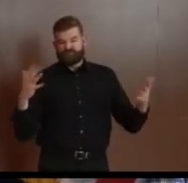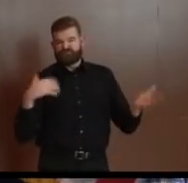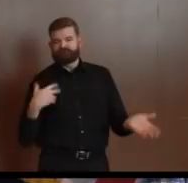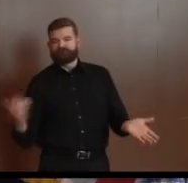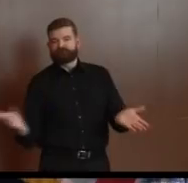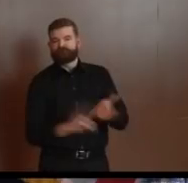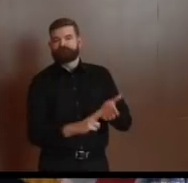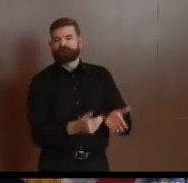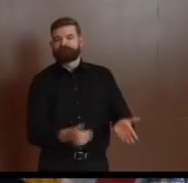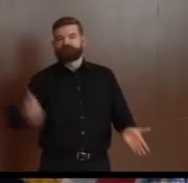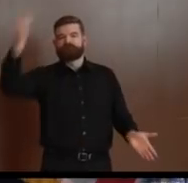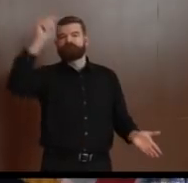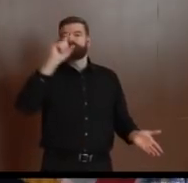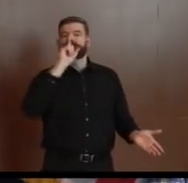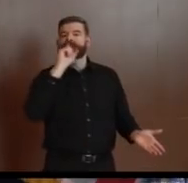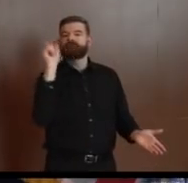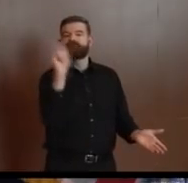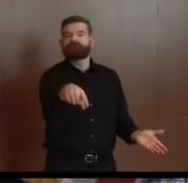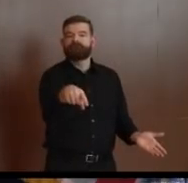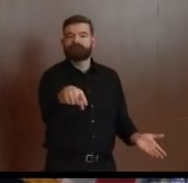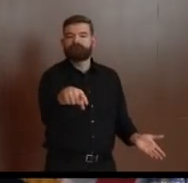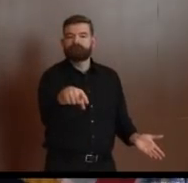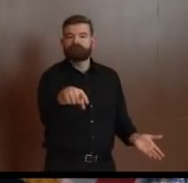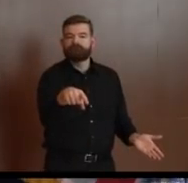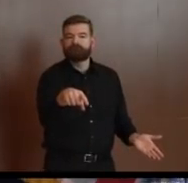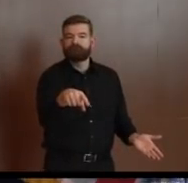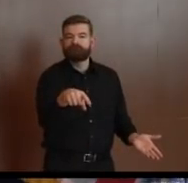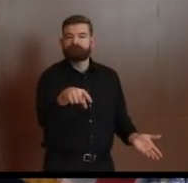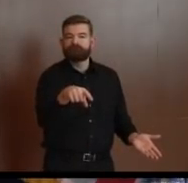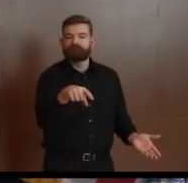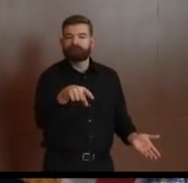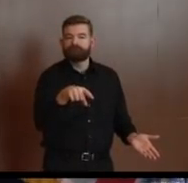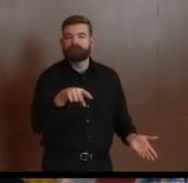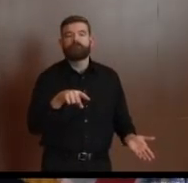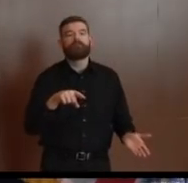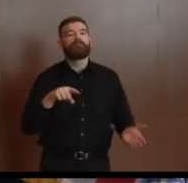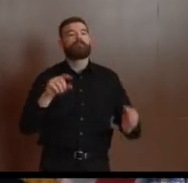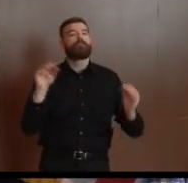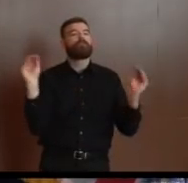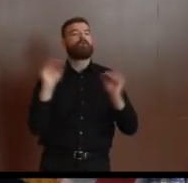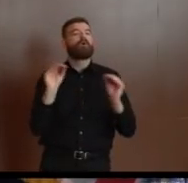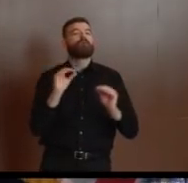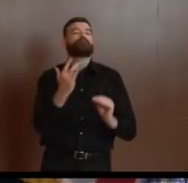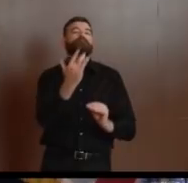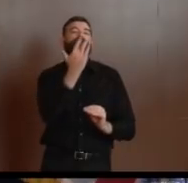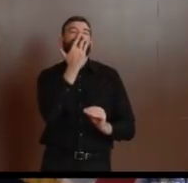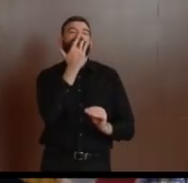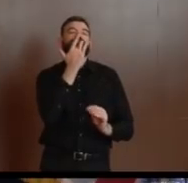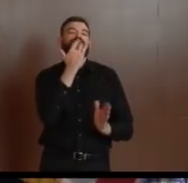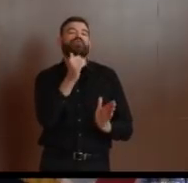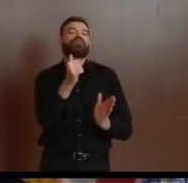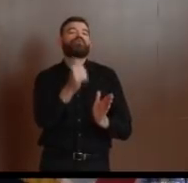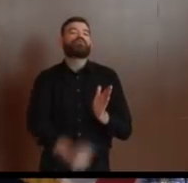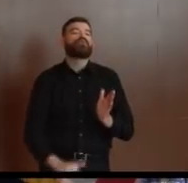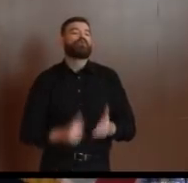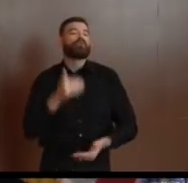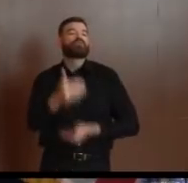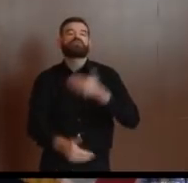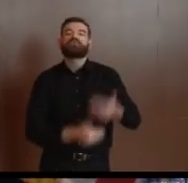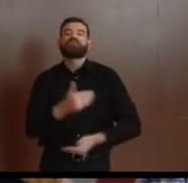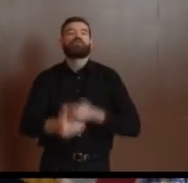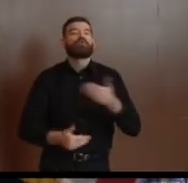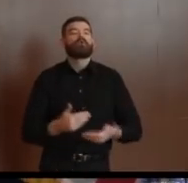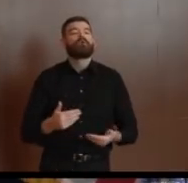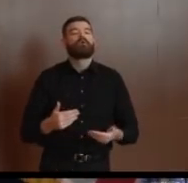both medical and dental, effective at 5 p.m. this Friday, March 27. 5 p.m. this Friday, March 27.